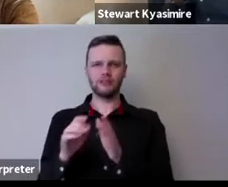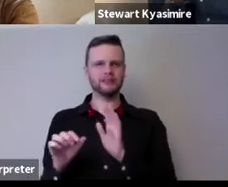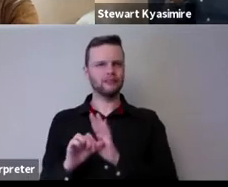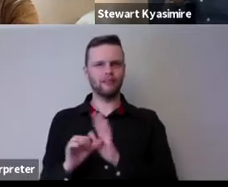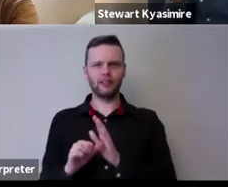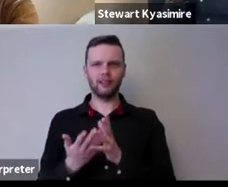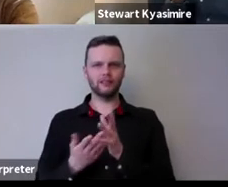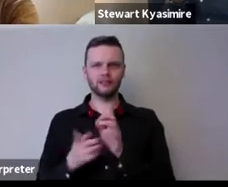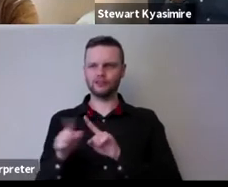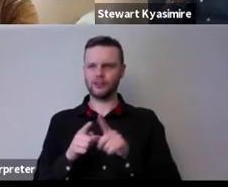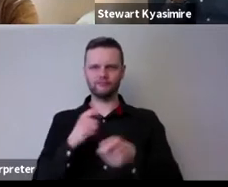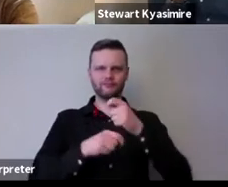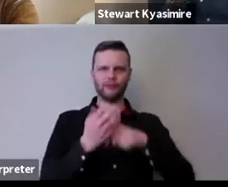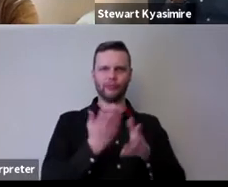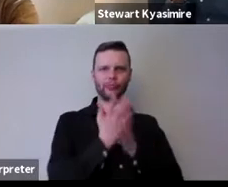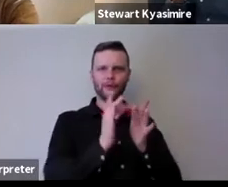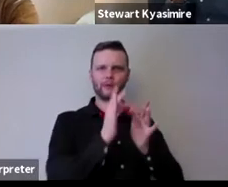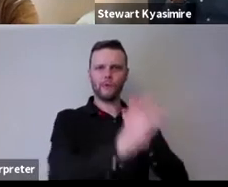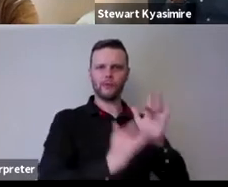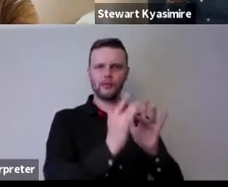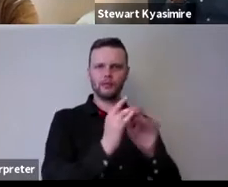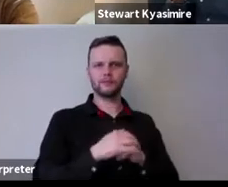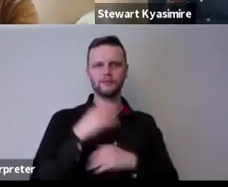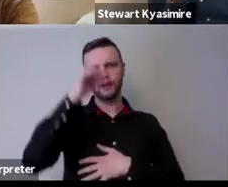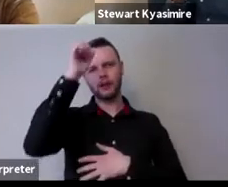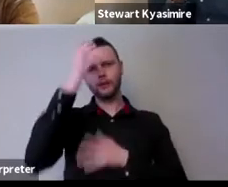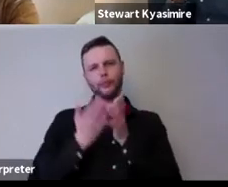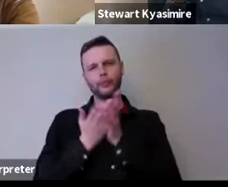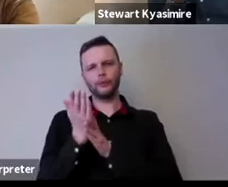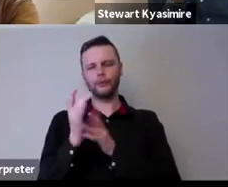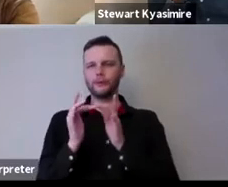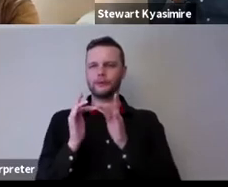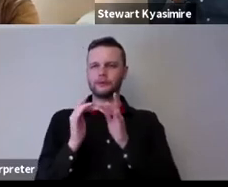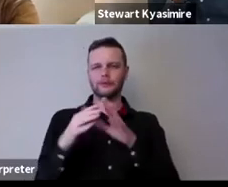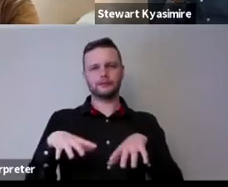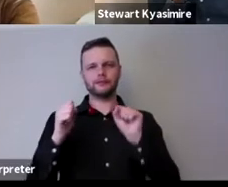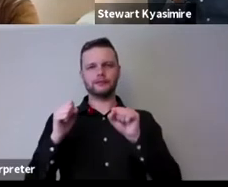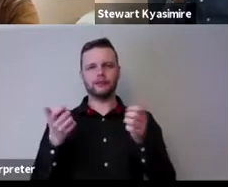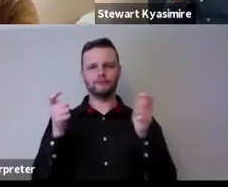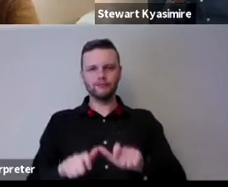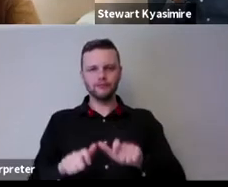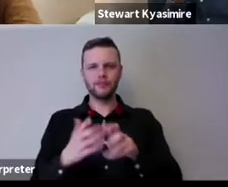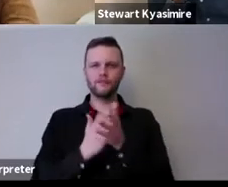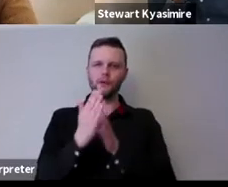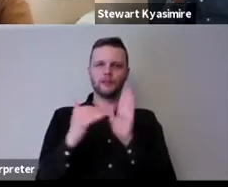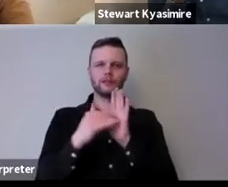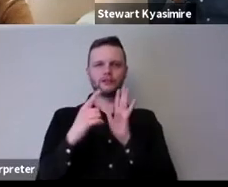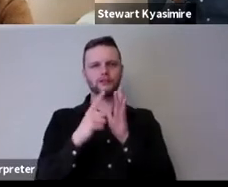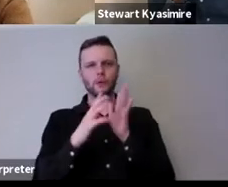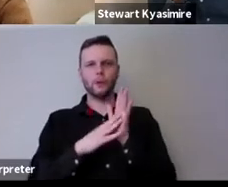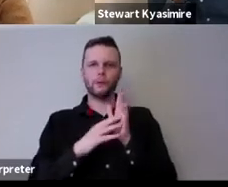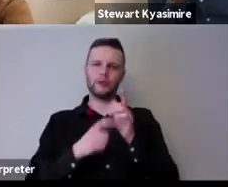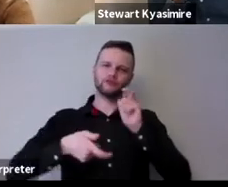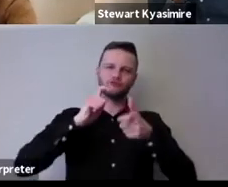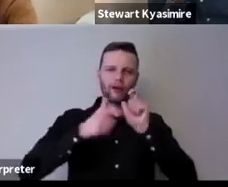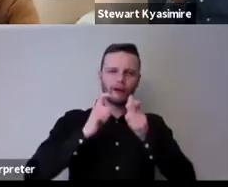online i know the beginning of lockdown there were various kind of zoom drink parties which have tended to peter out i think partly because people have